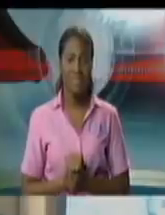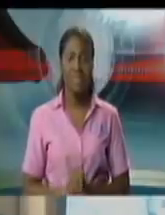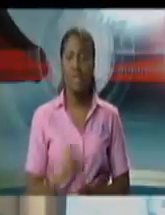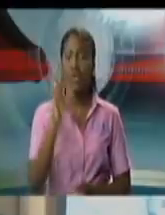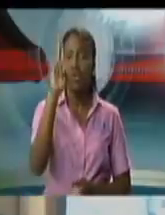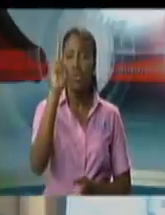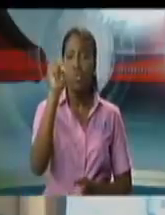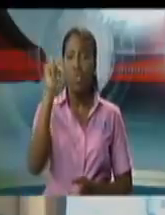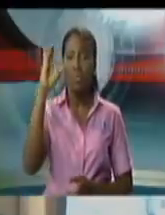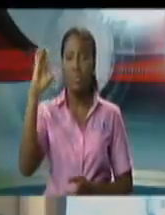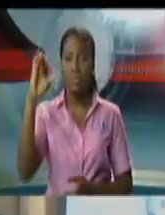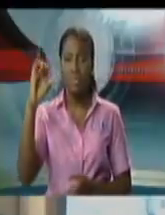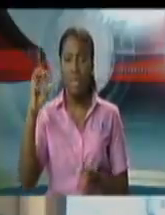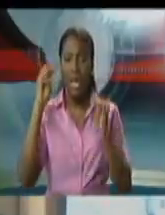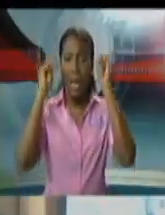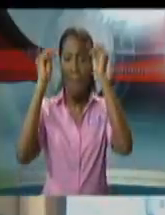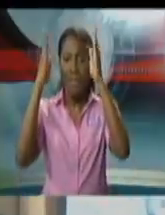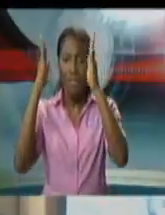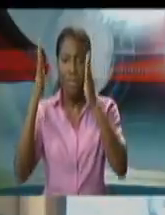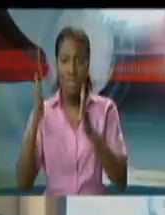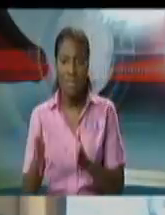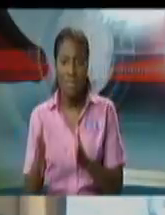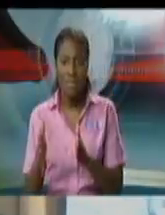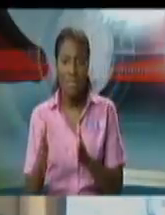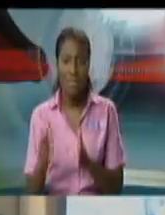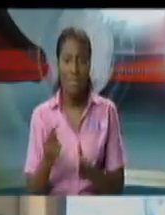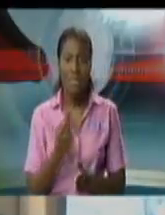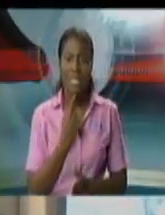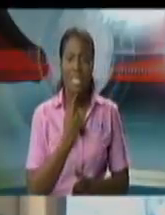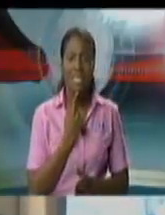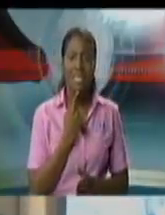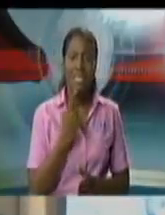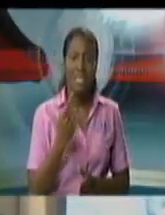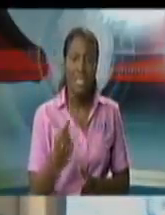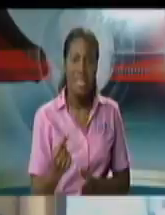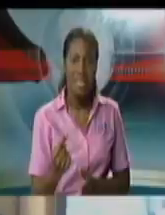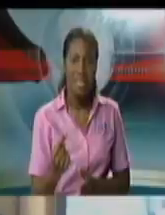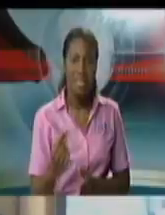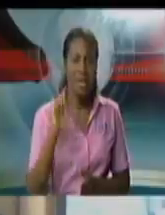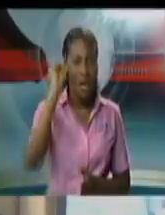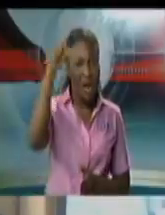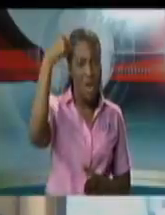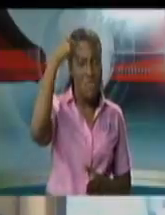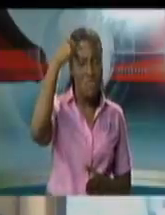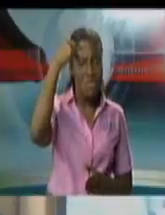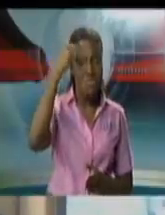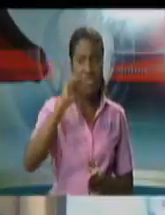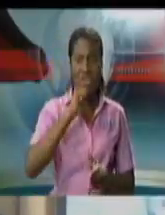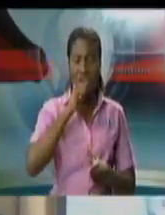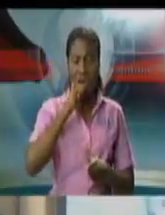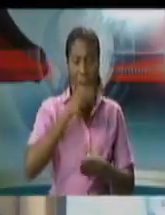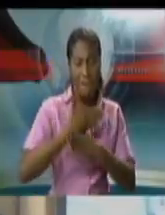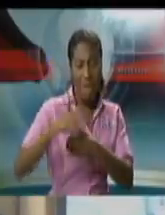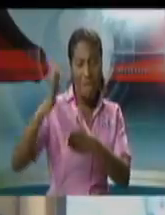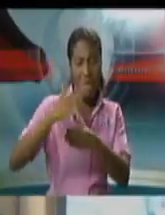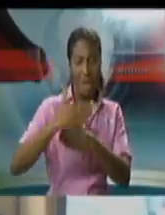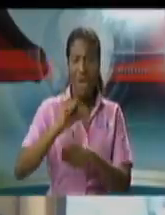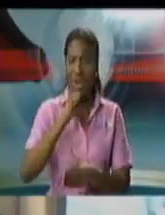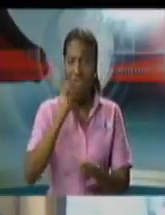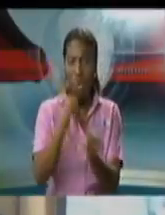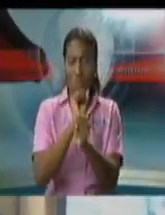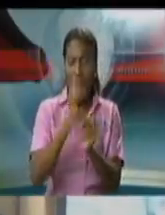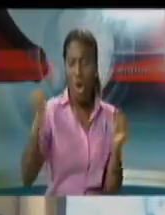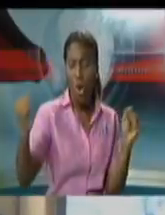parliament have been claiming being left out of having a deeper collaborative uh approach in terms of you know legislative